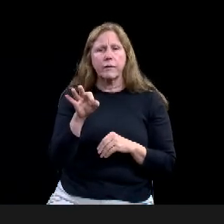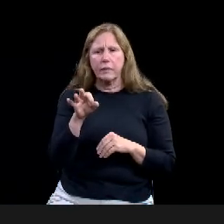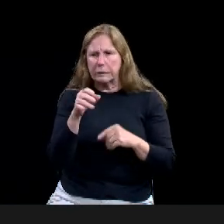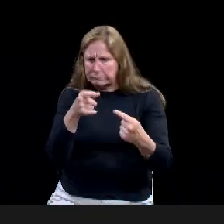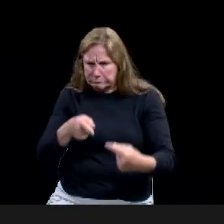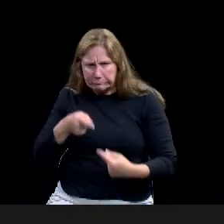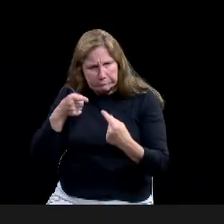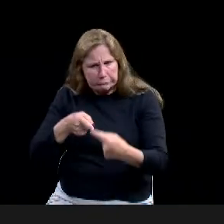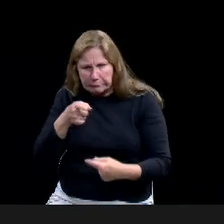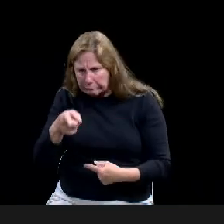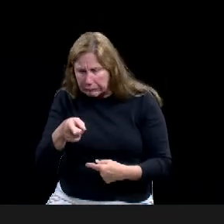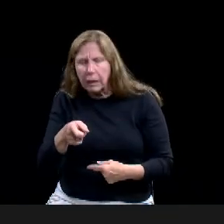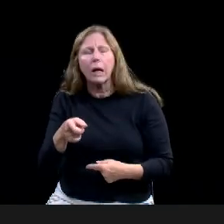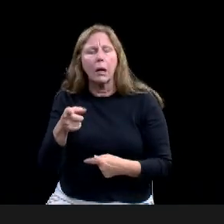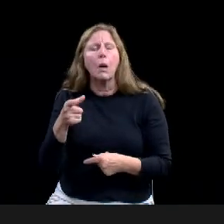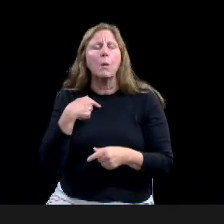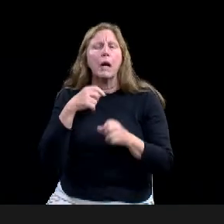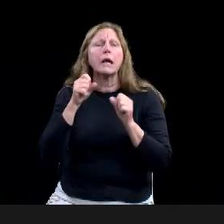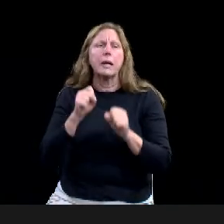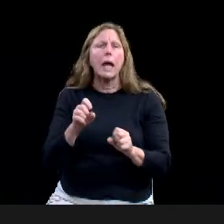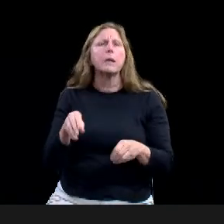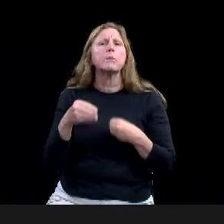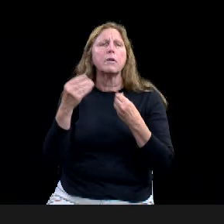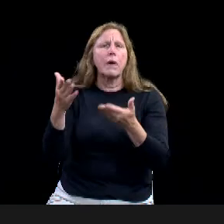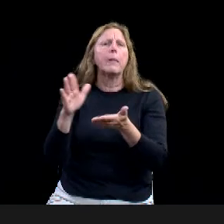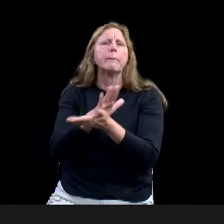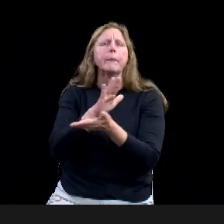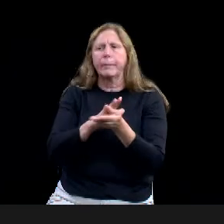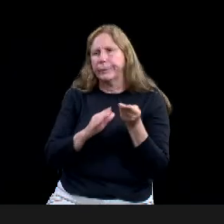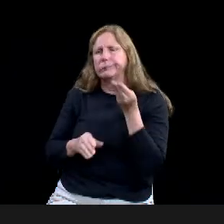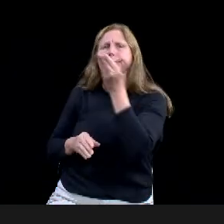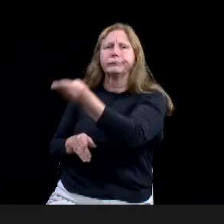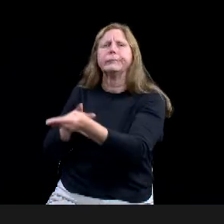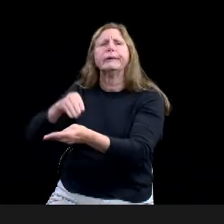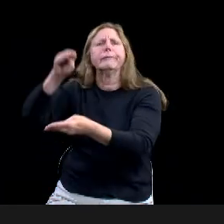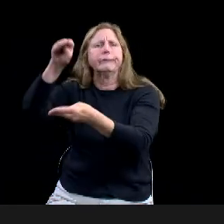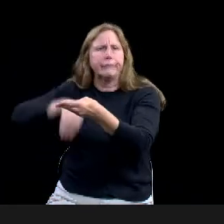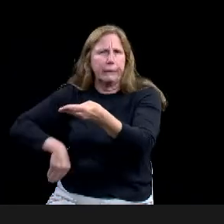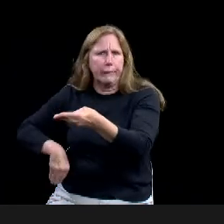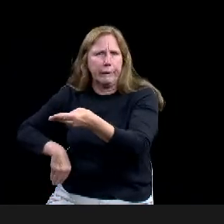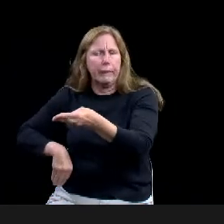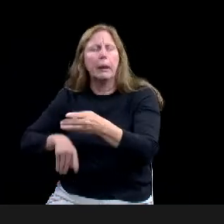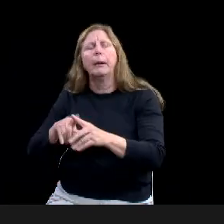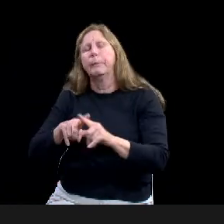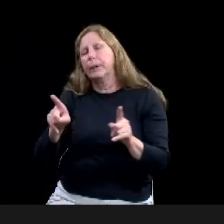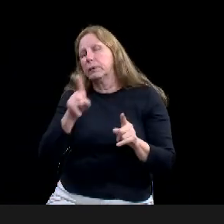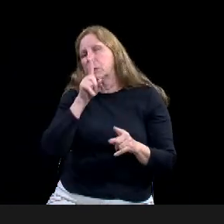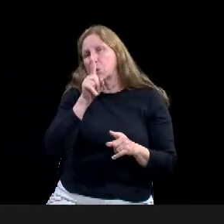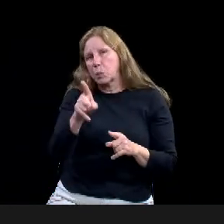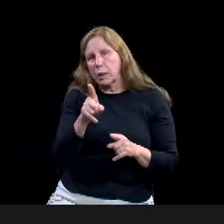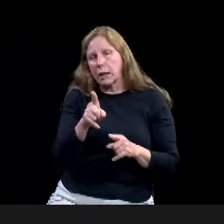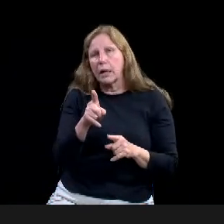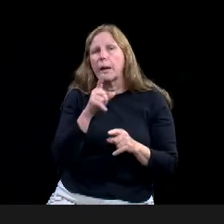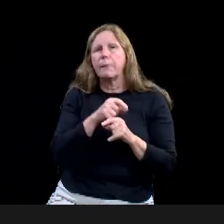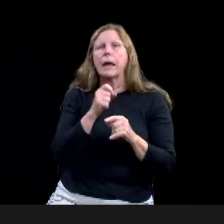trying to make it be an online online based application, um, system. And, and